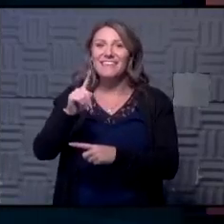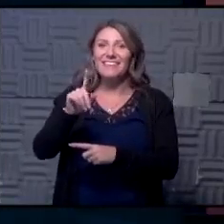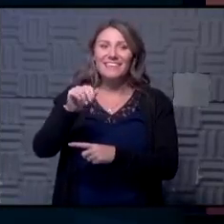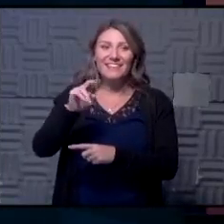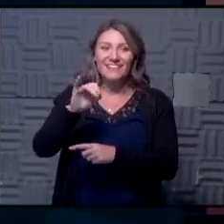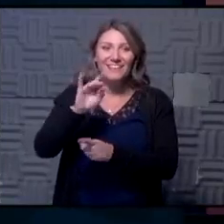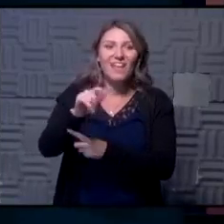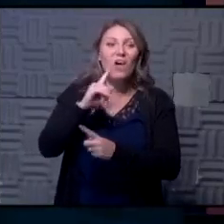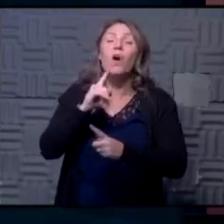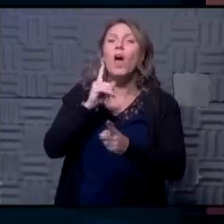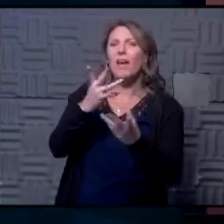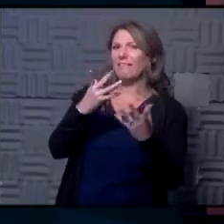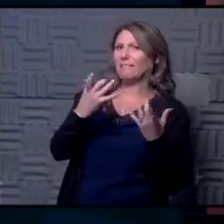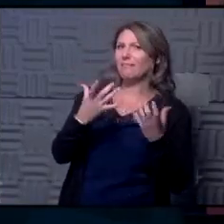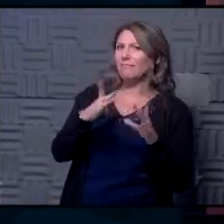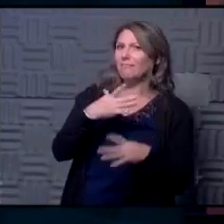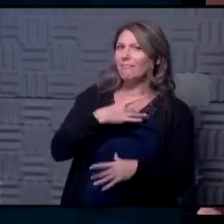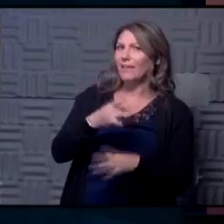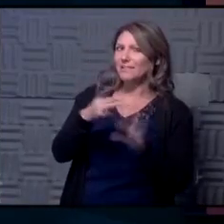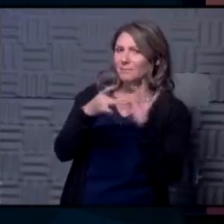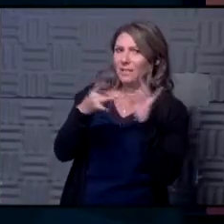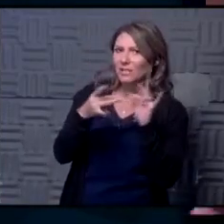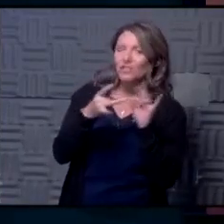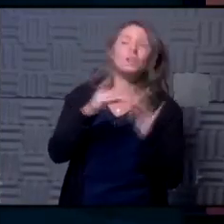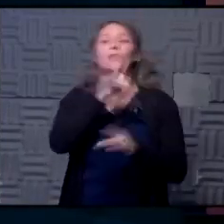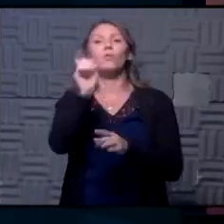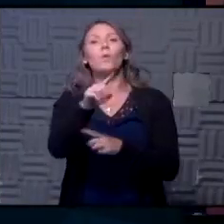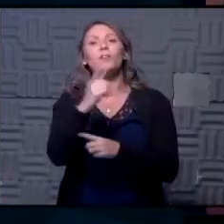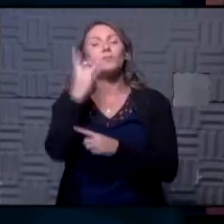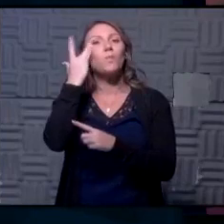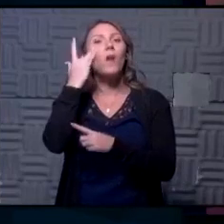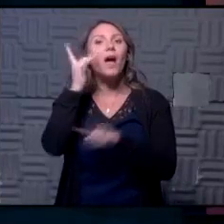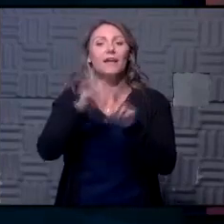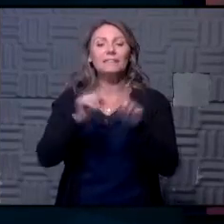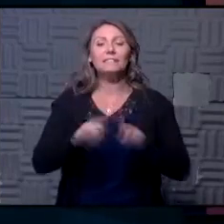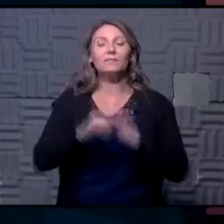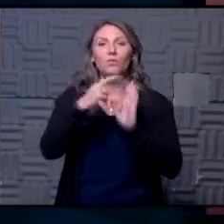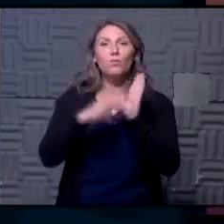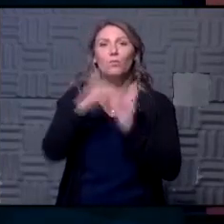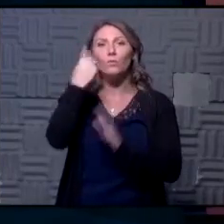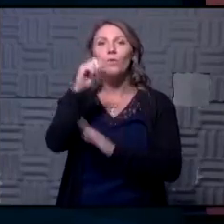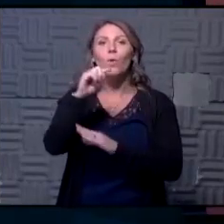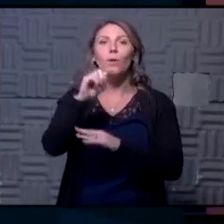question yeah please do because I think the question is why why are there different rules for different businesses